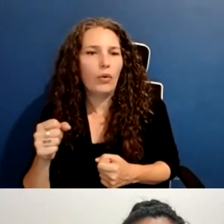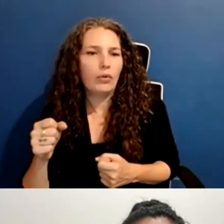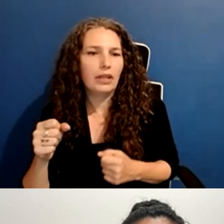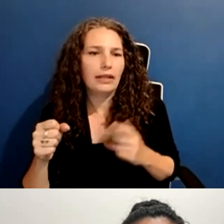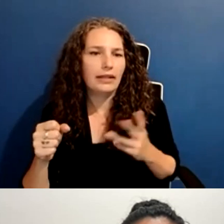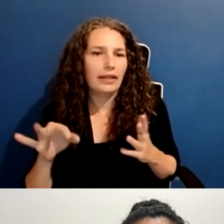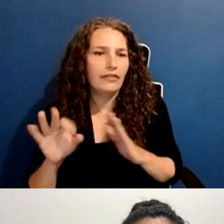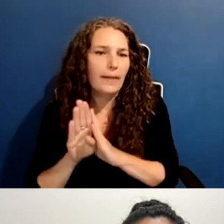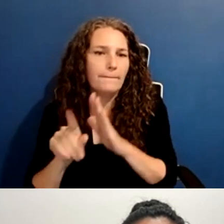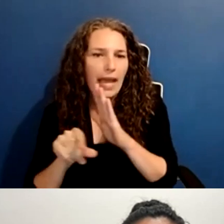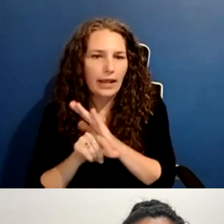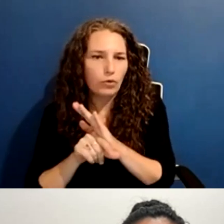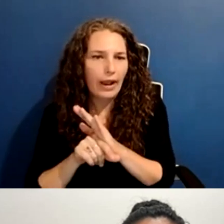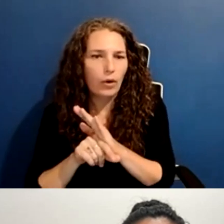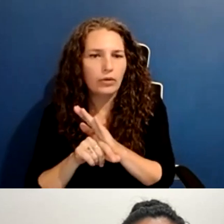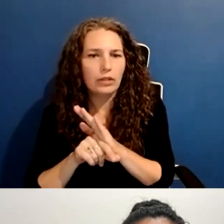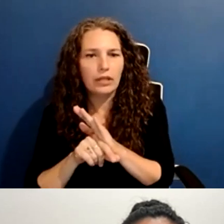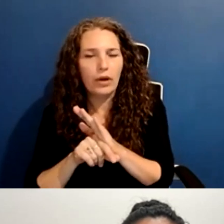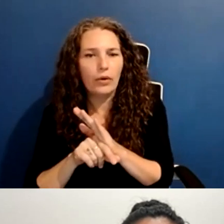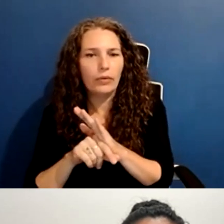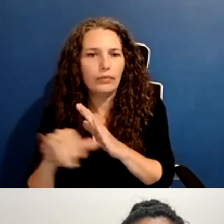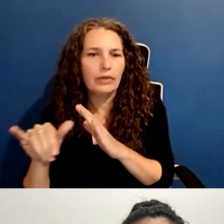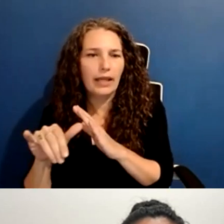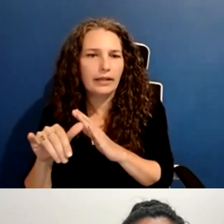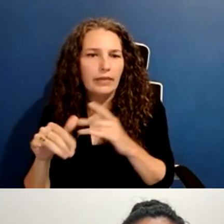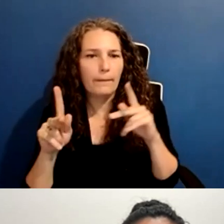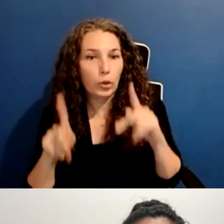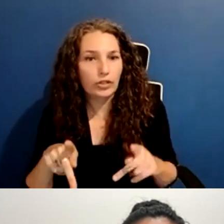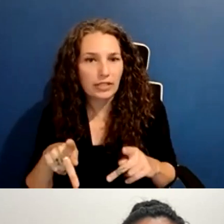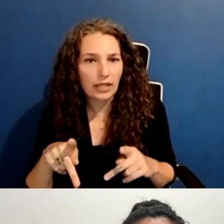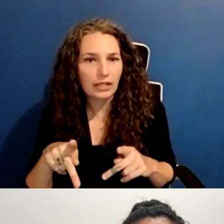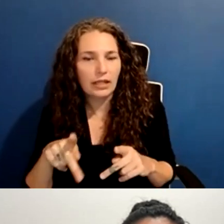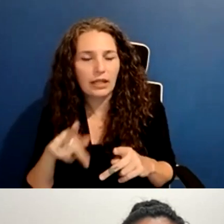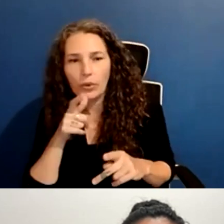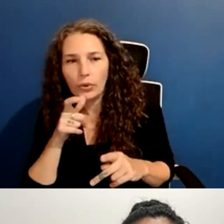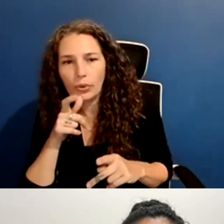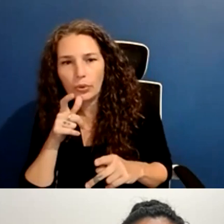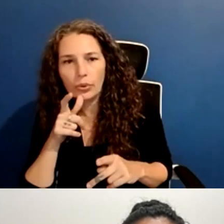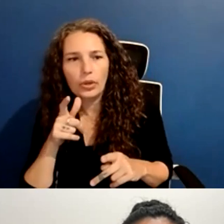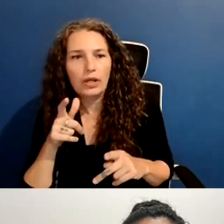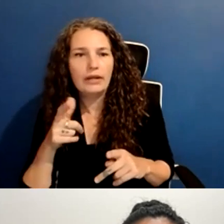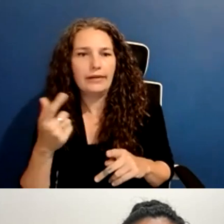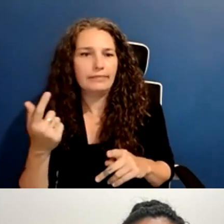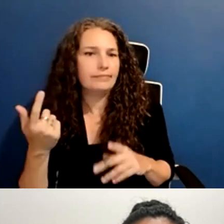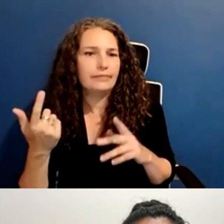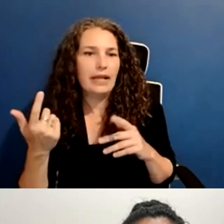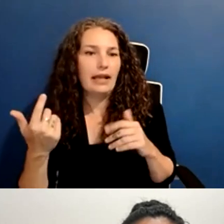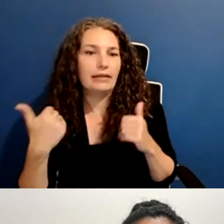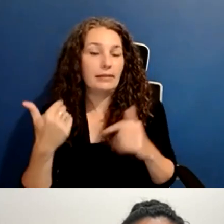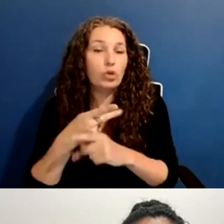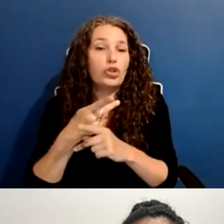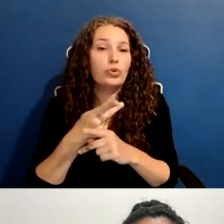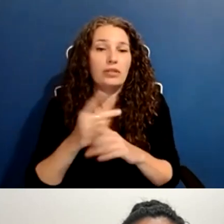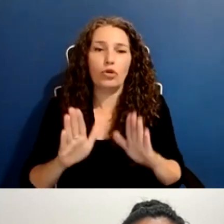a very promising project, um, and somebody that I've had contact with before. And I know this is a big problem. Part of it is